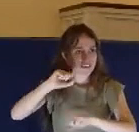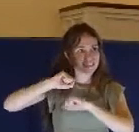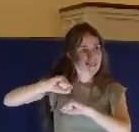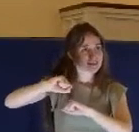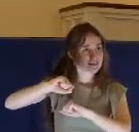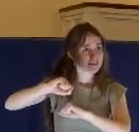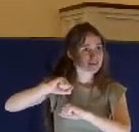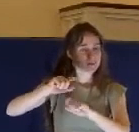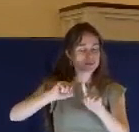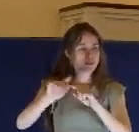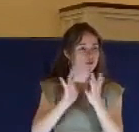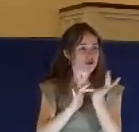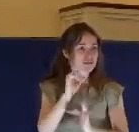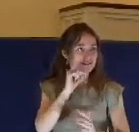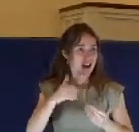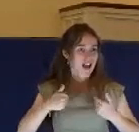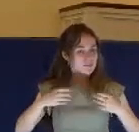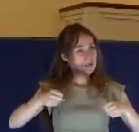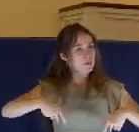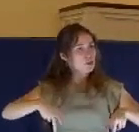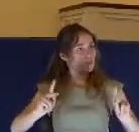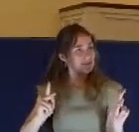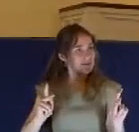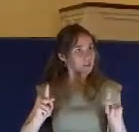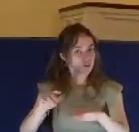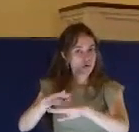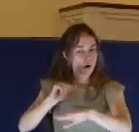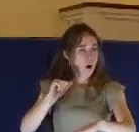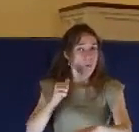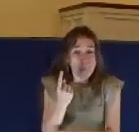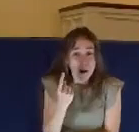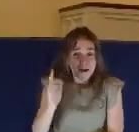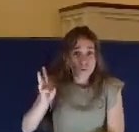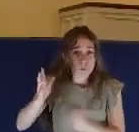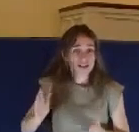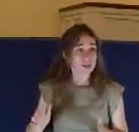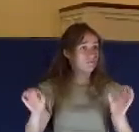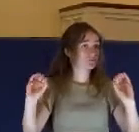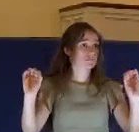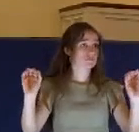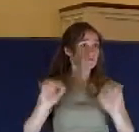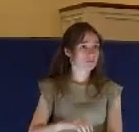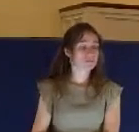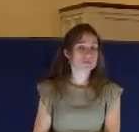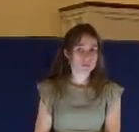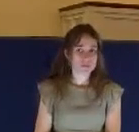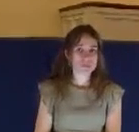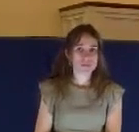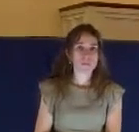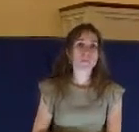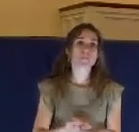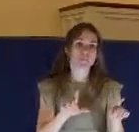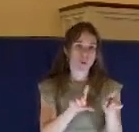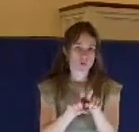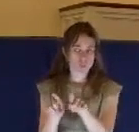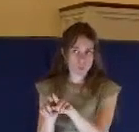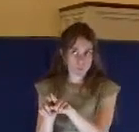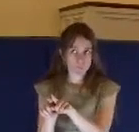not given that privilege to call in a single witness. In addition, there was to be